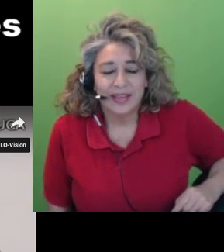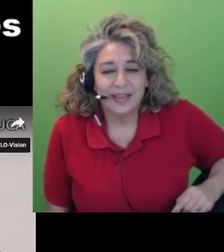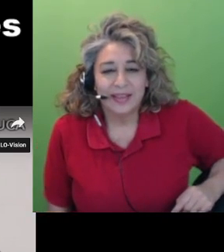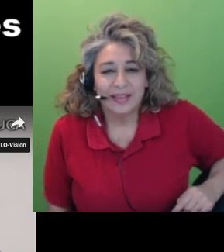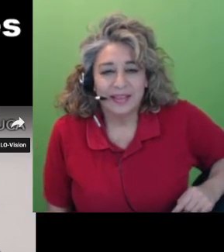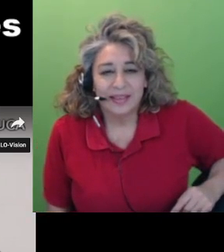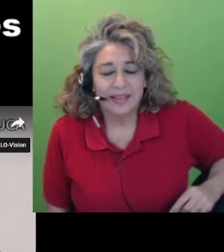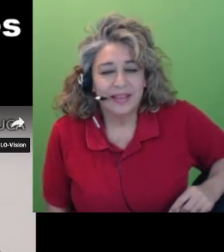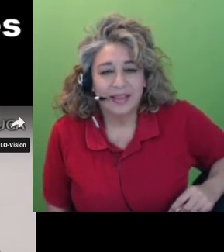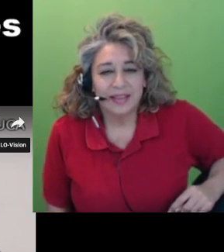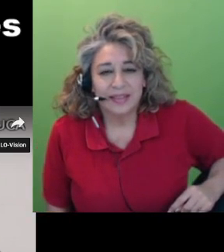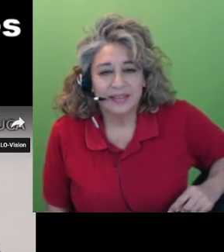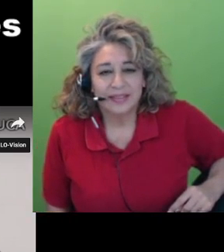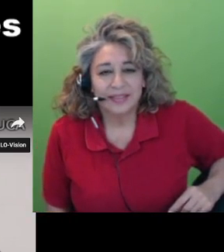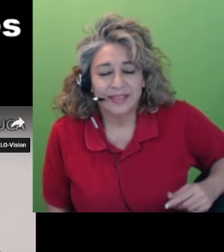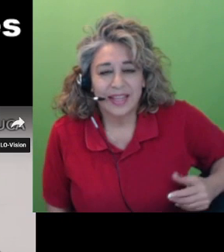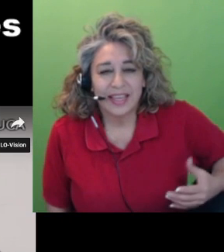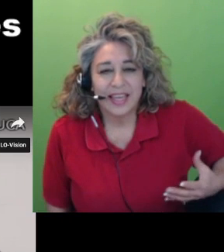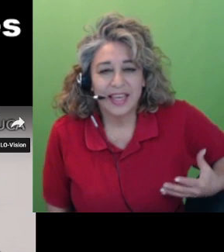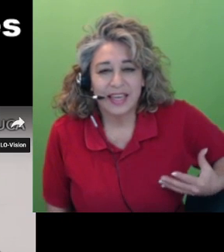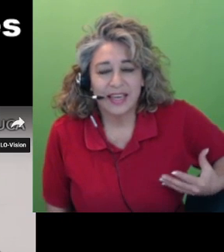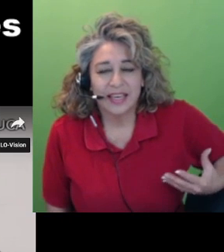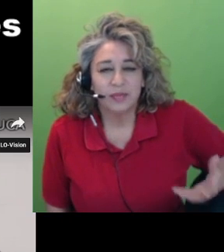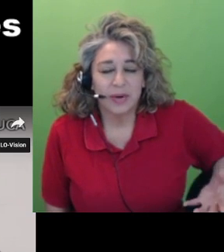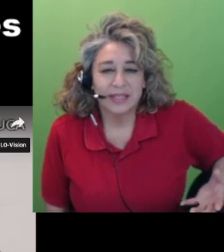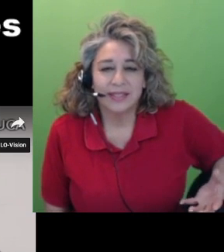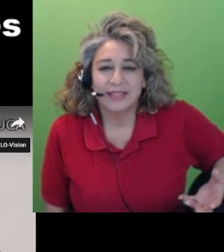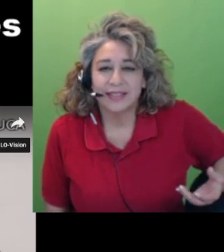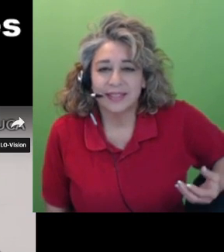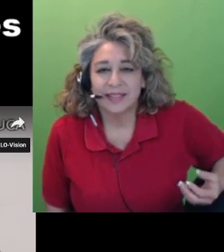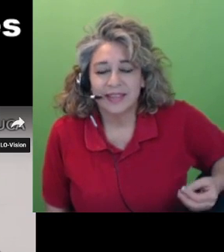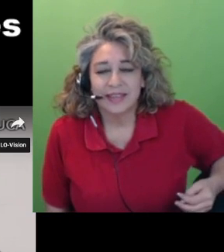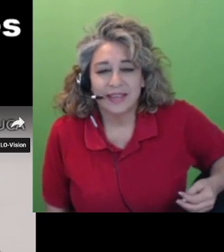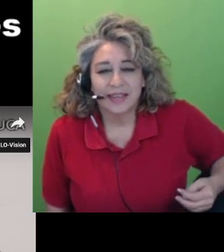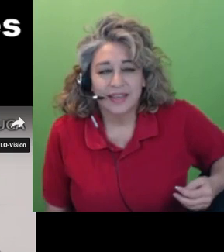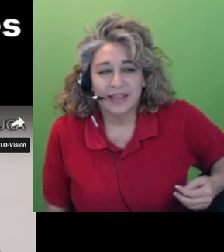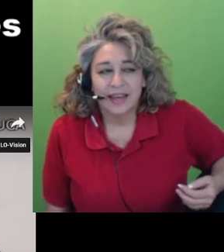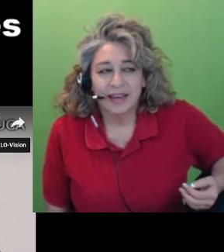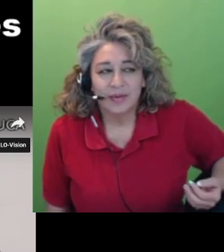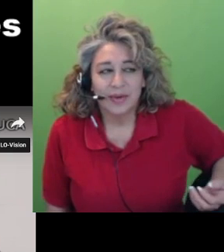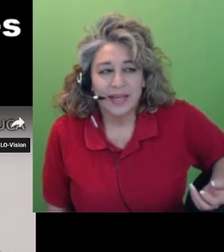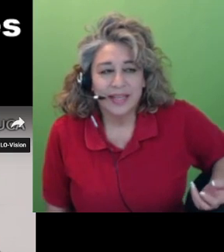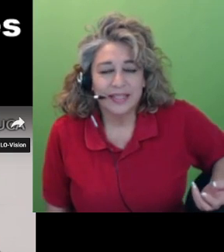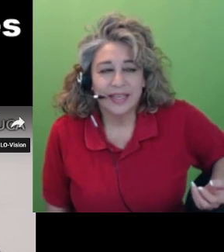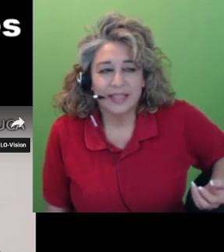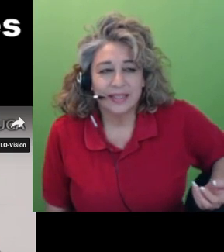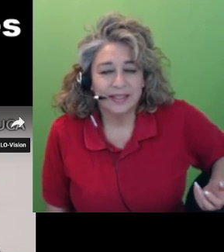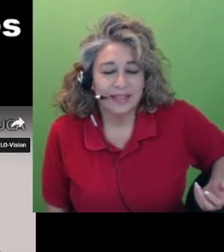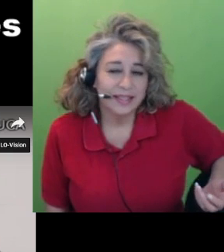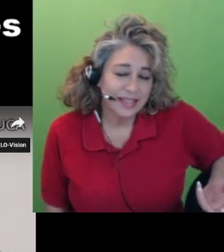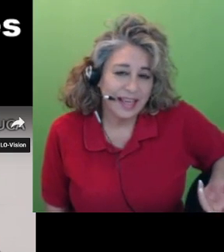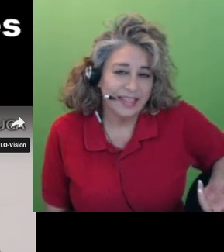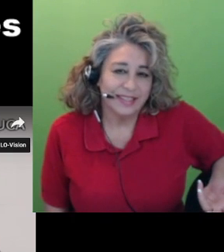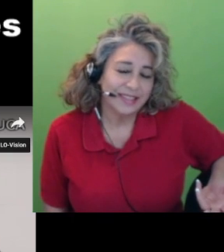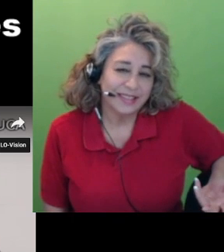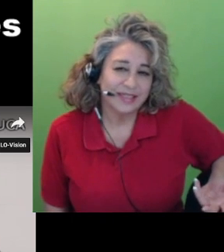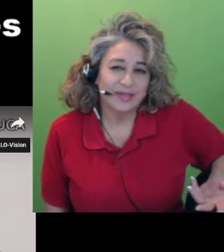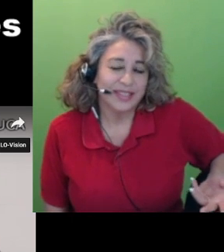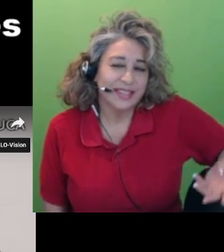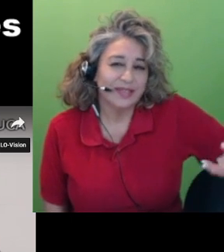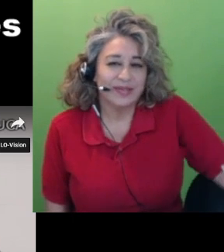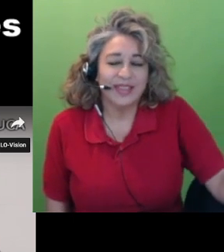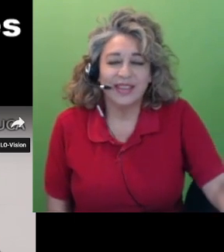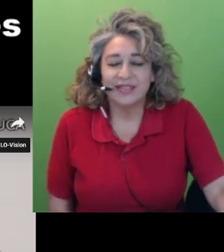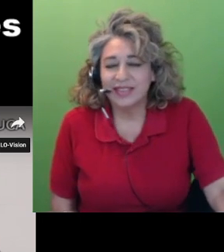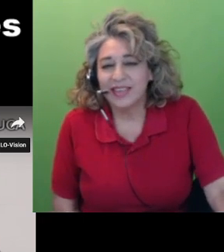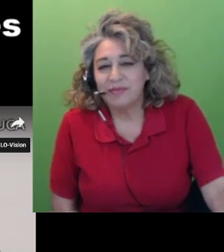the like he expresses uh what he says in silence it's